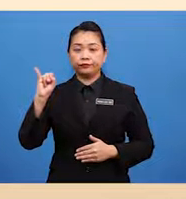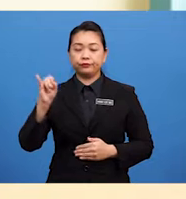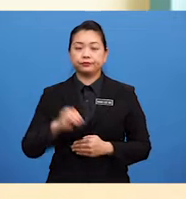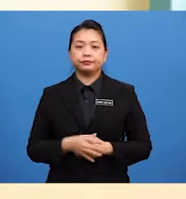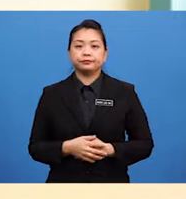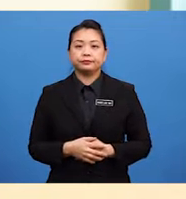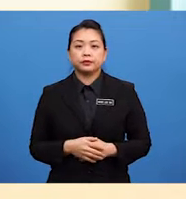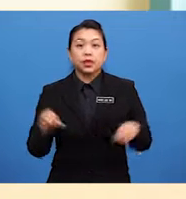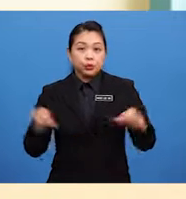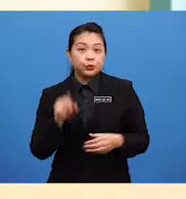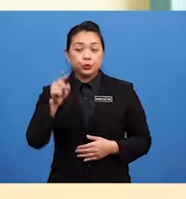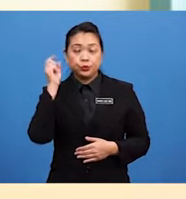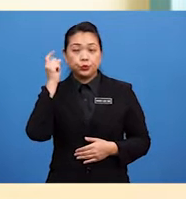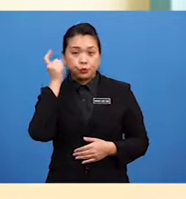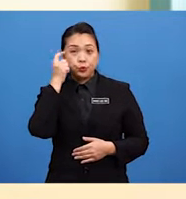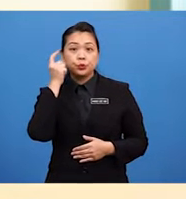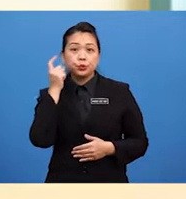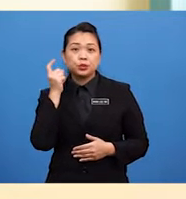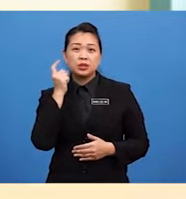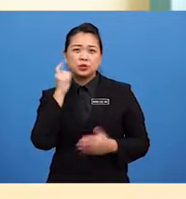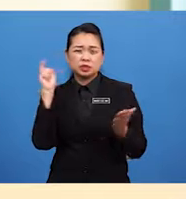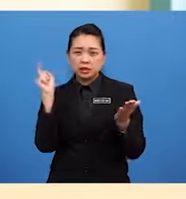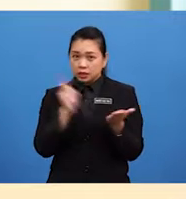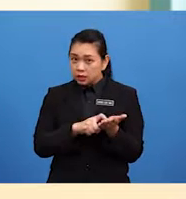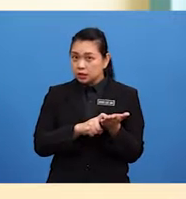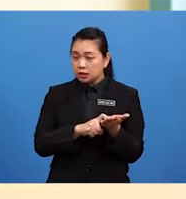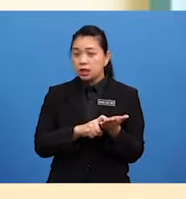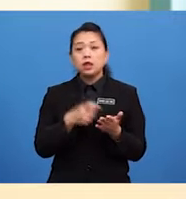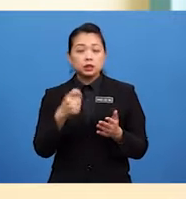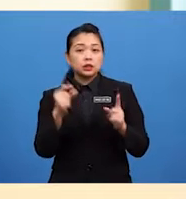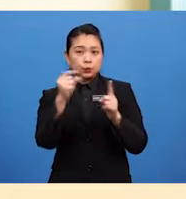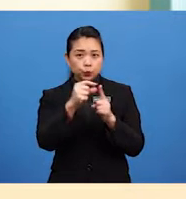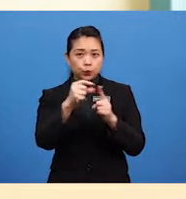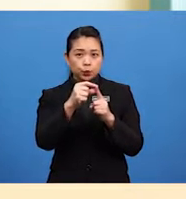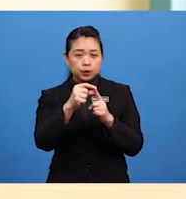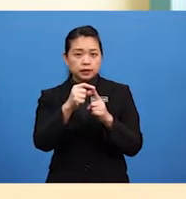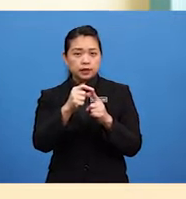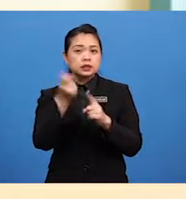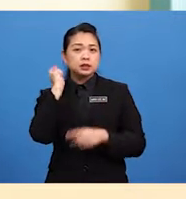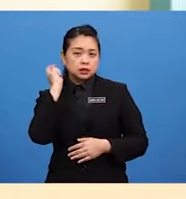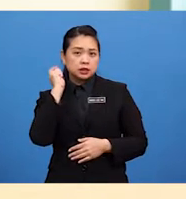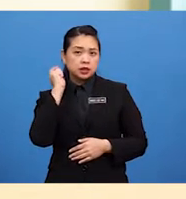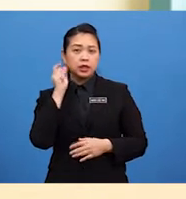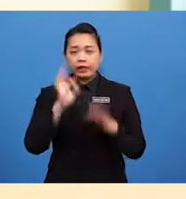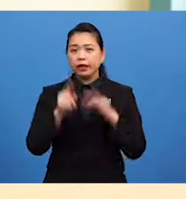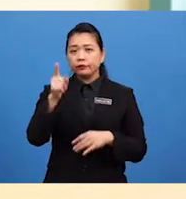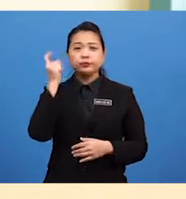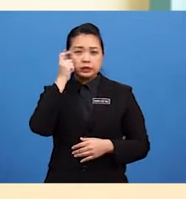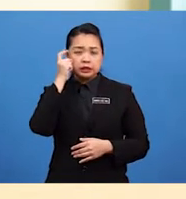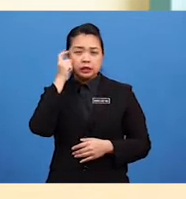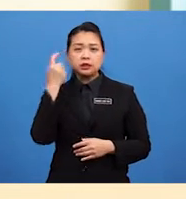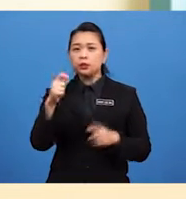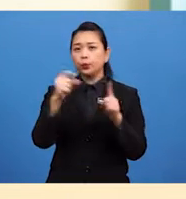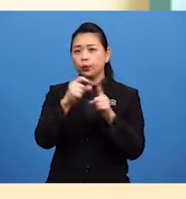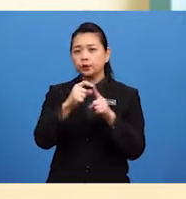Do you notice The word Super Just now? If you think Of superlative adjectives